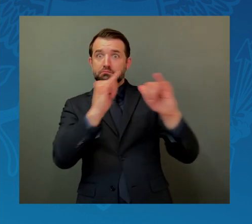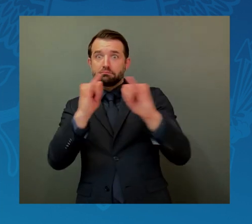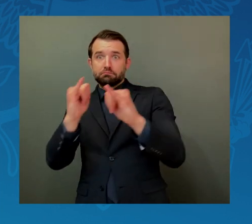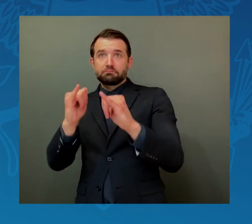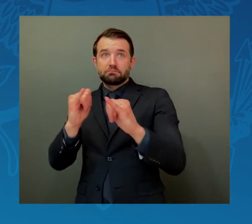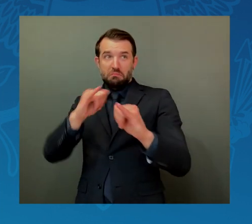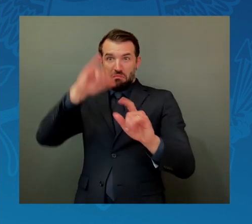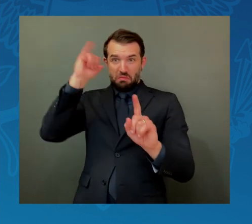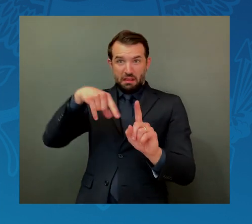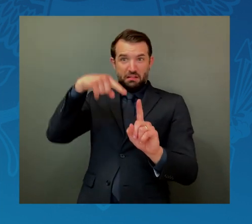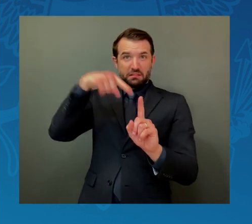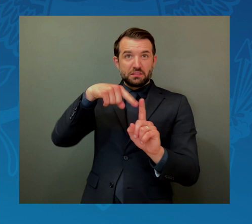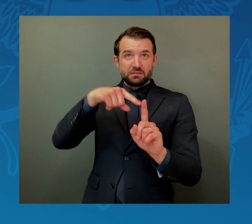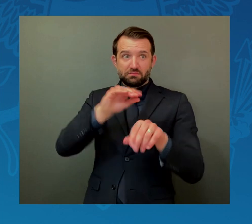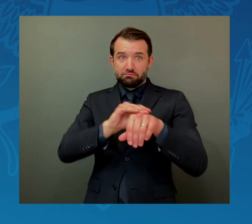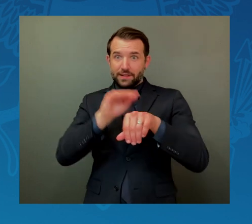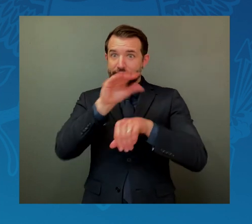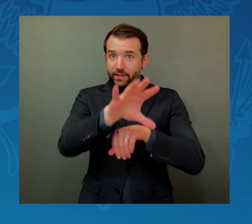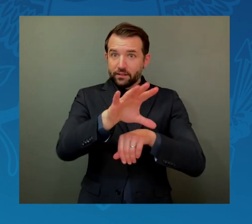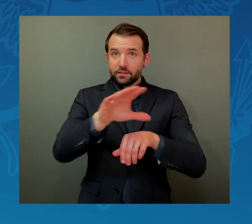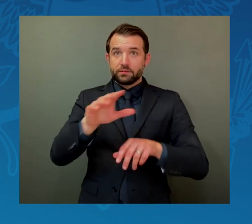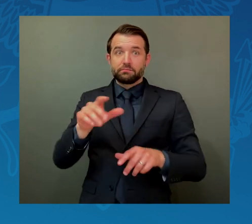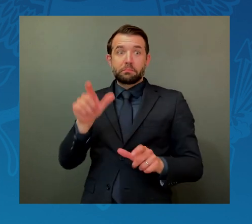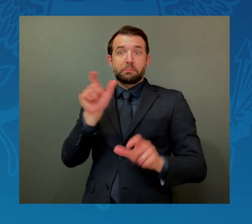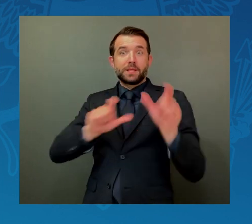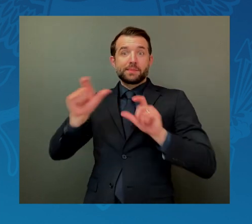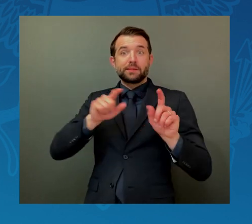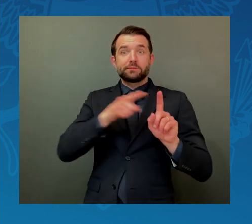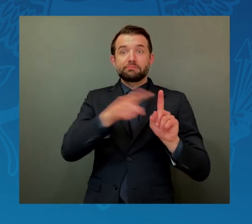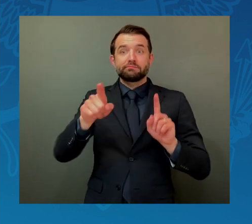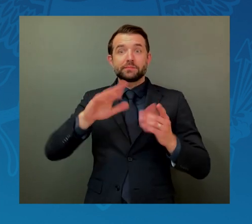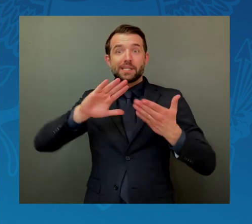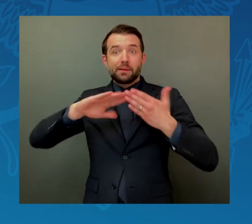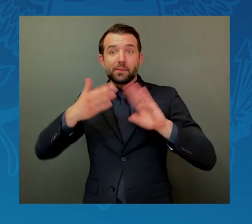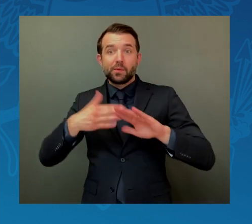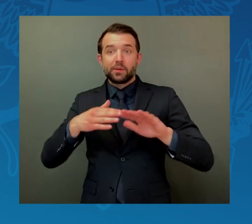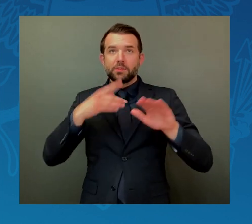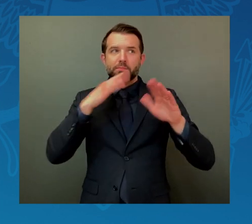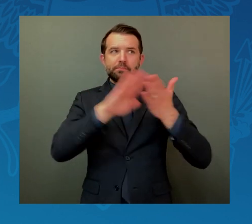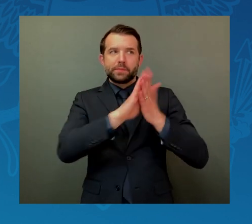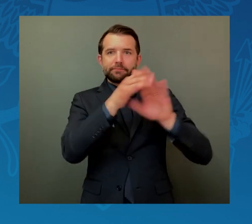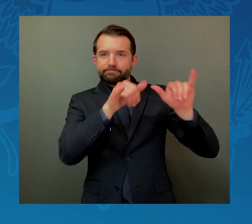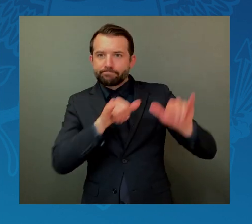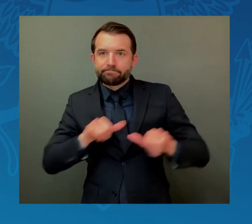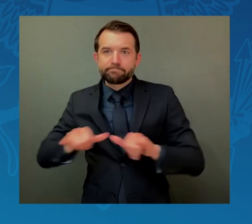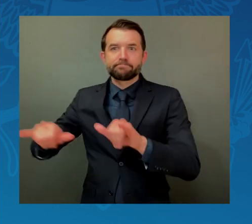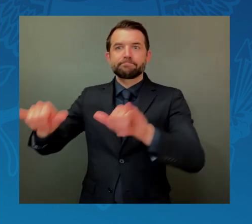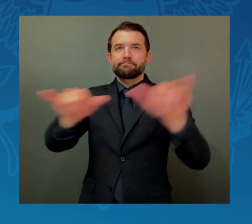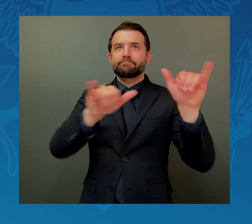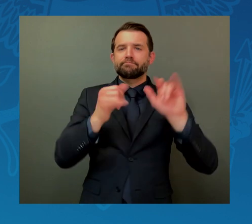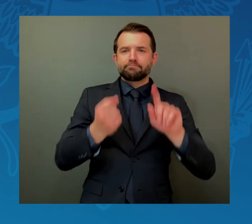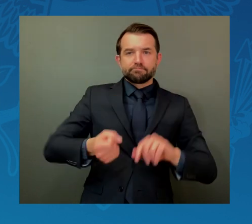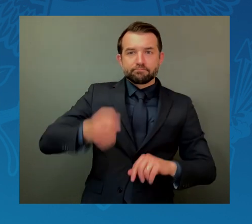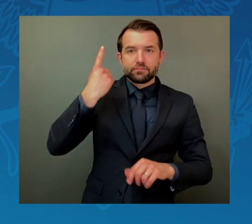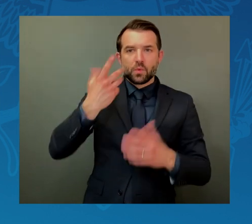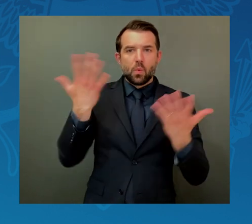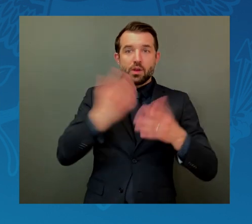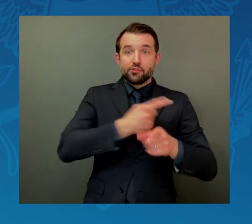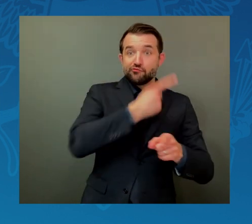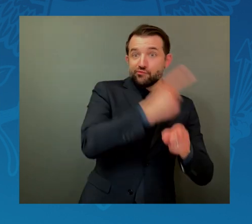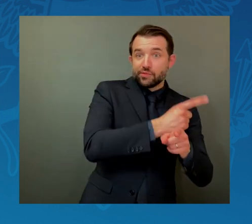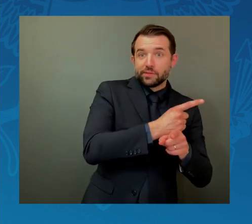They are common understandings of what is right, what is wrong, and what is acceptable.